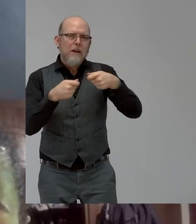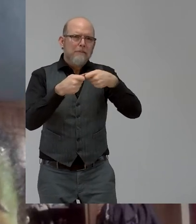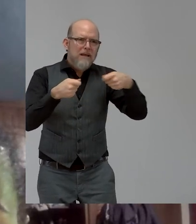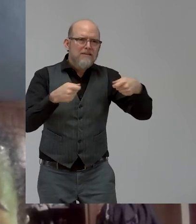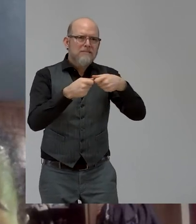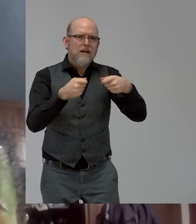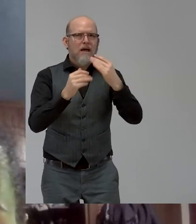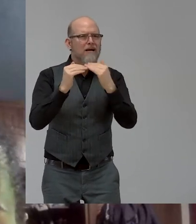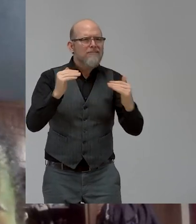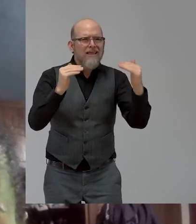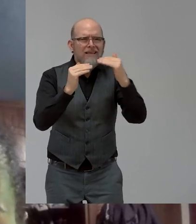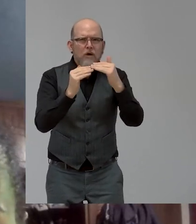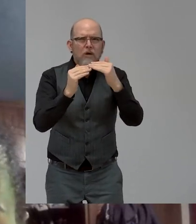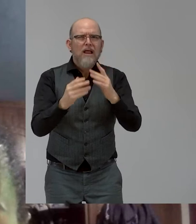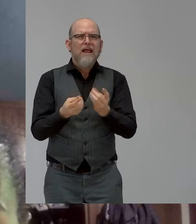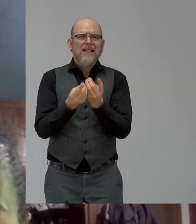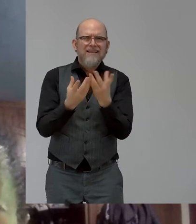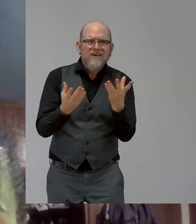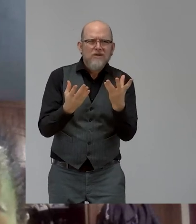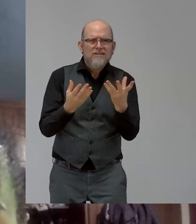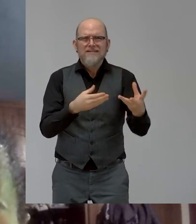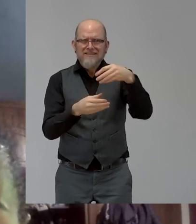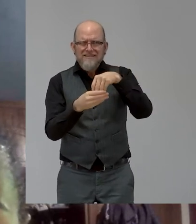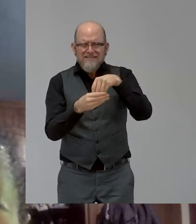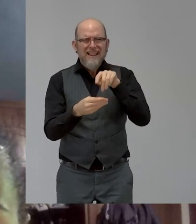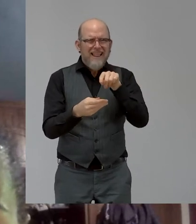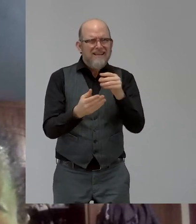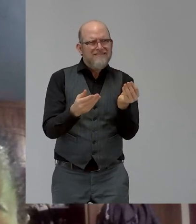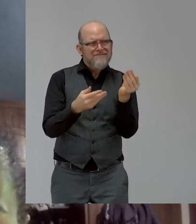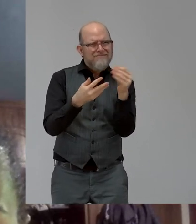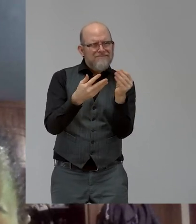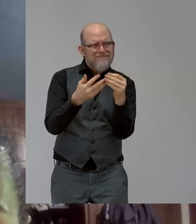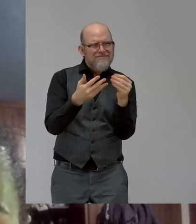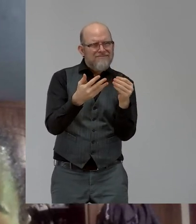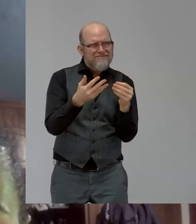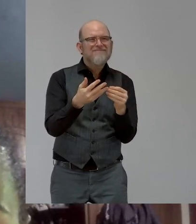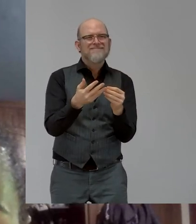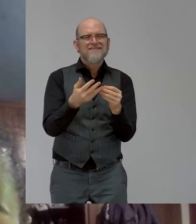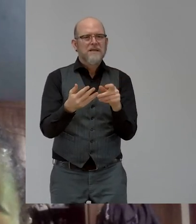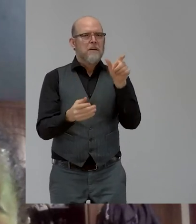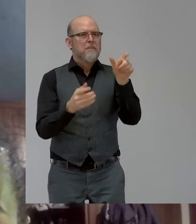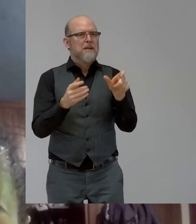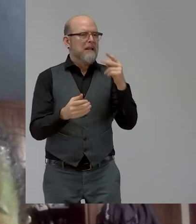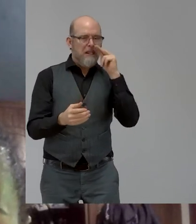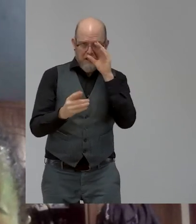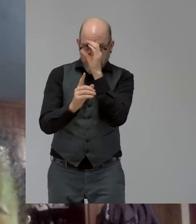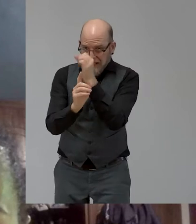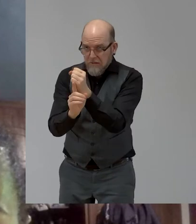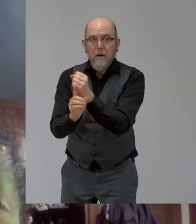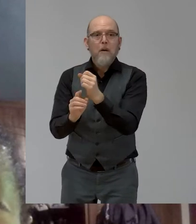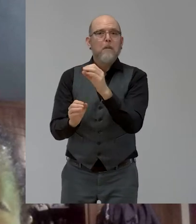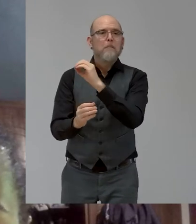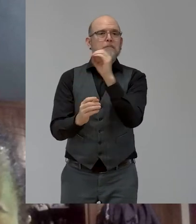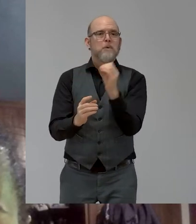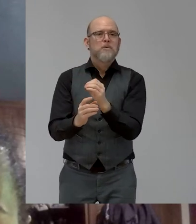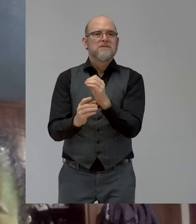So, in some instances, just people take, to fill up the quota, quite low positions and only